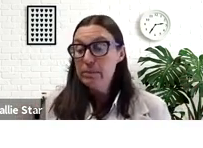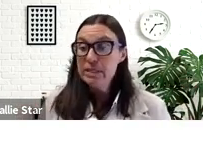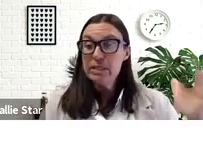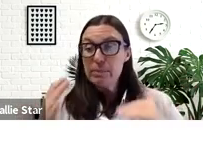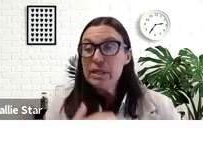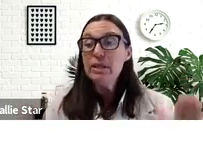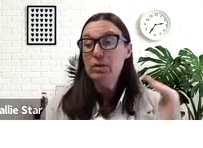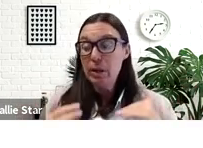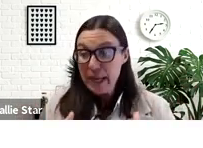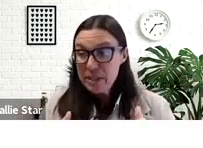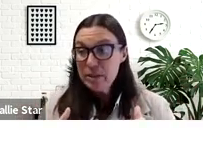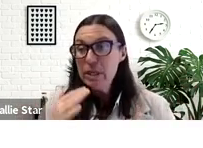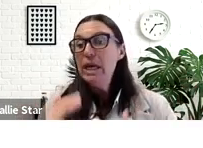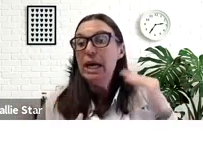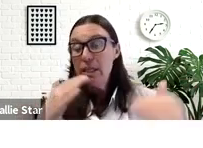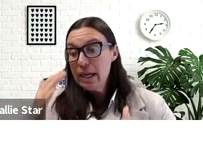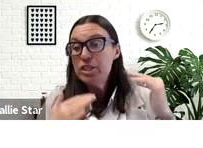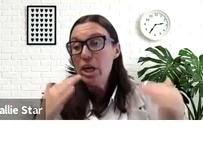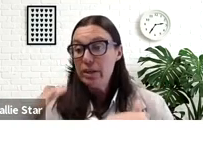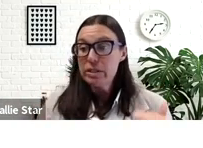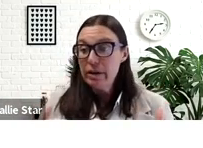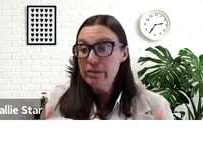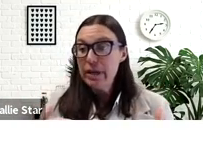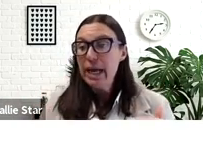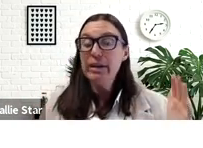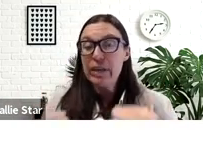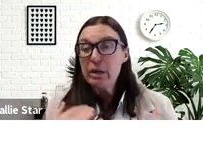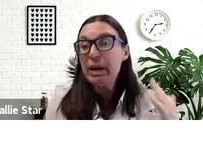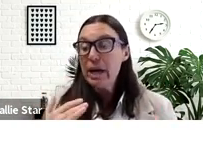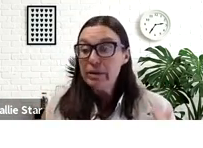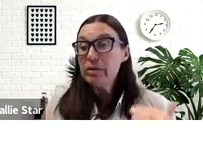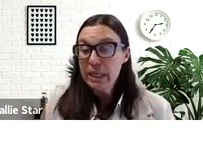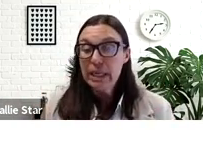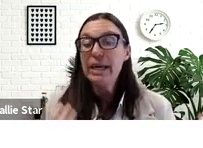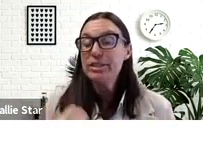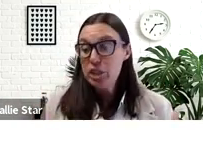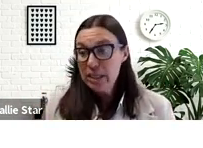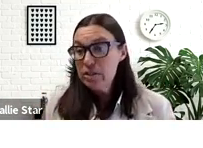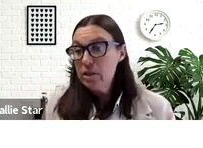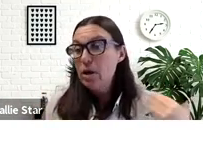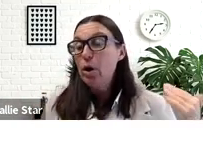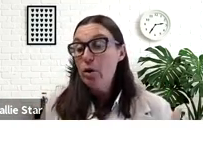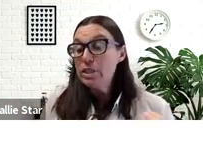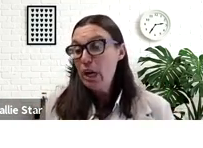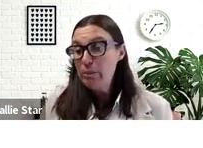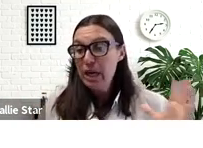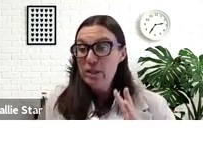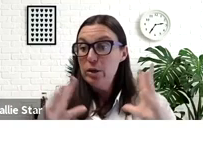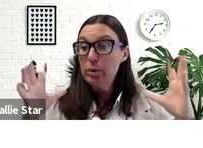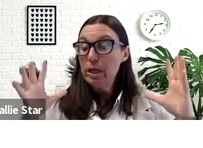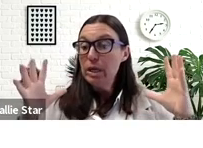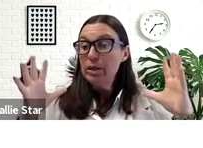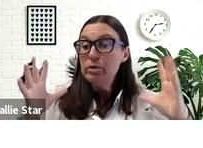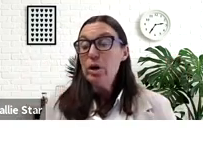to them. This is something that you come back to and you kind of check yourself and you think about how your thinking has changed over time